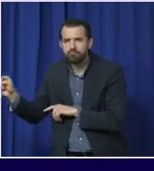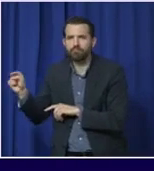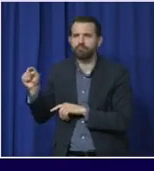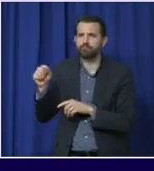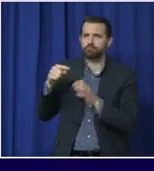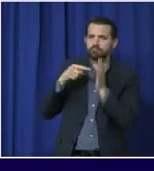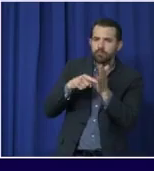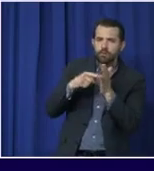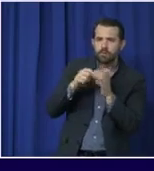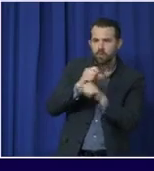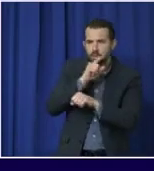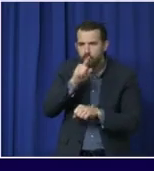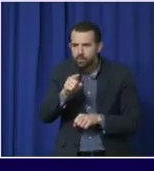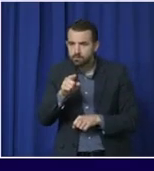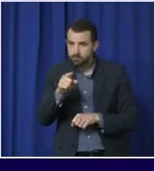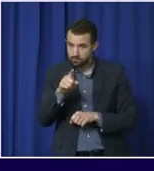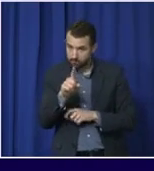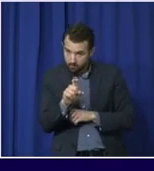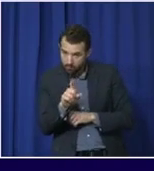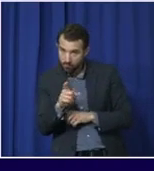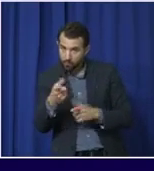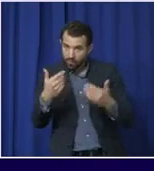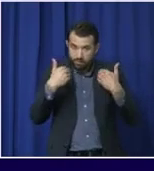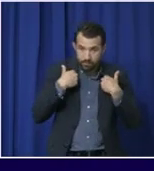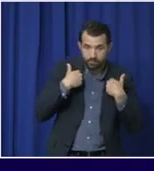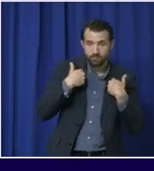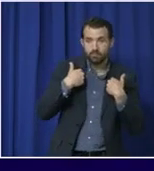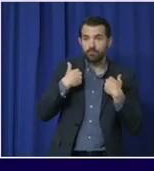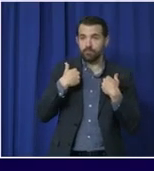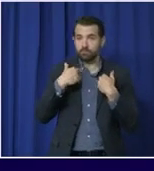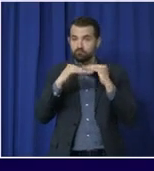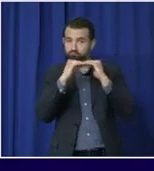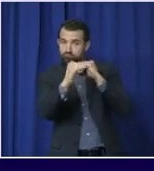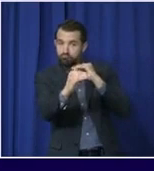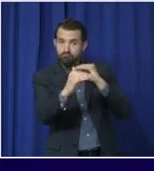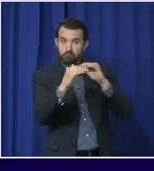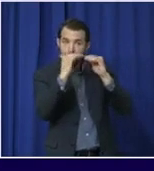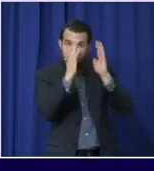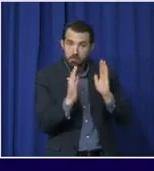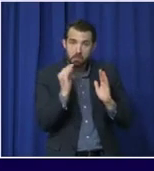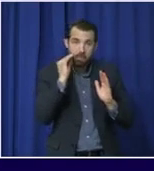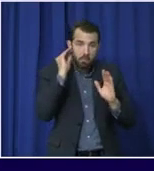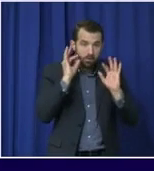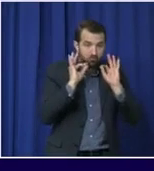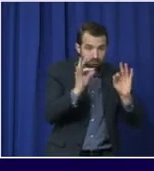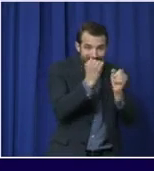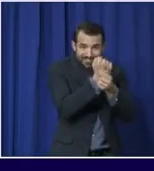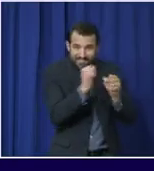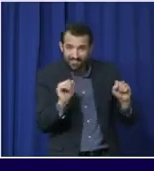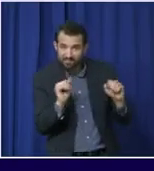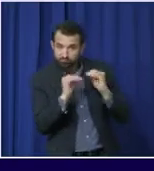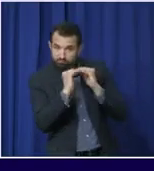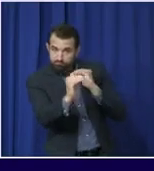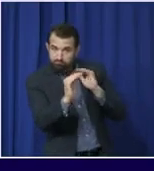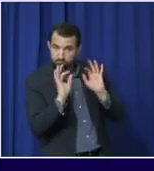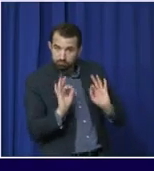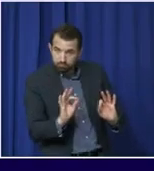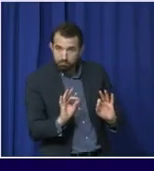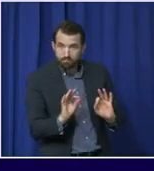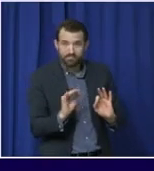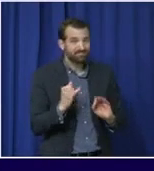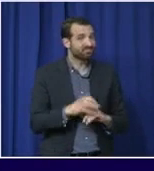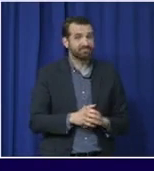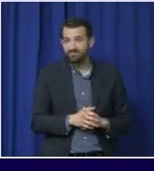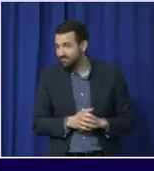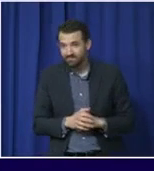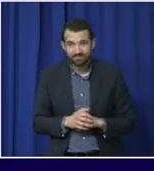sure we ask whether they've got safe, stable housing. Because if they don't, that's a problem not just for them